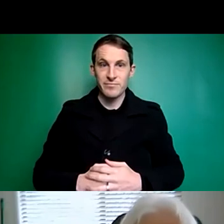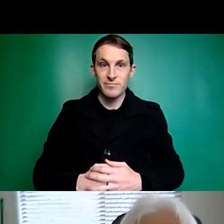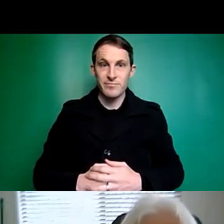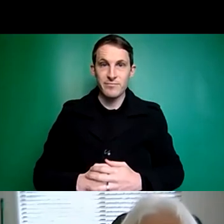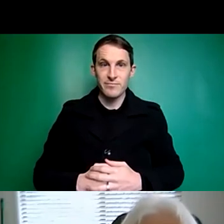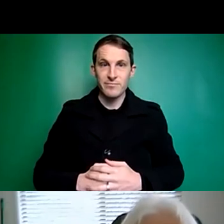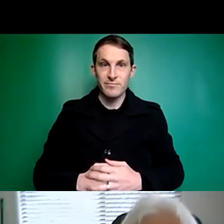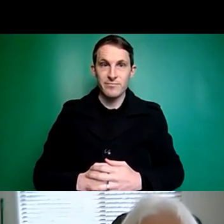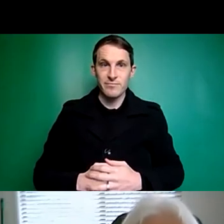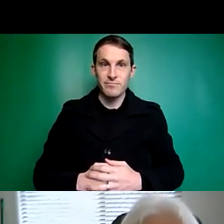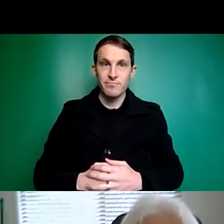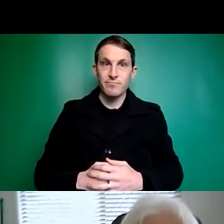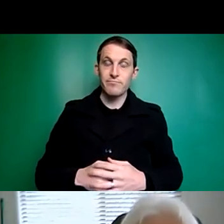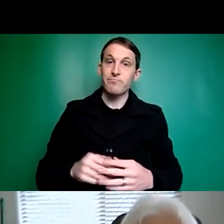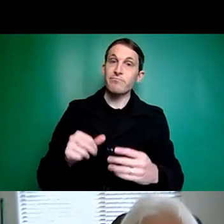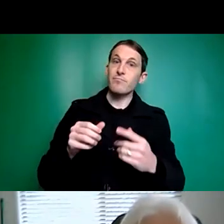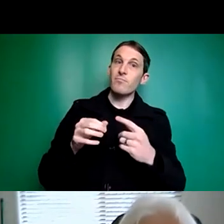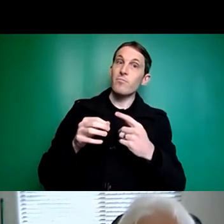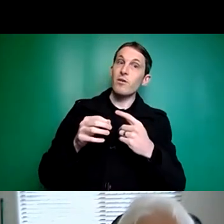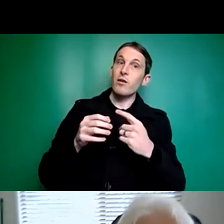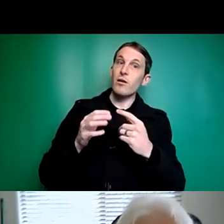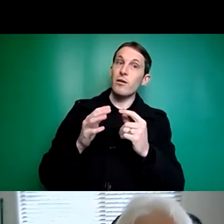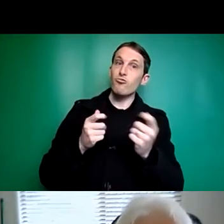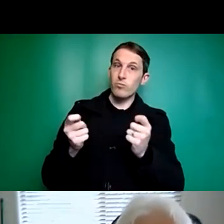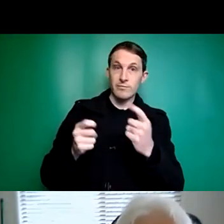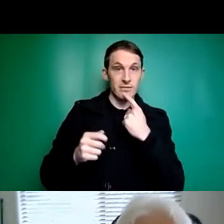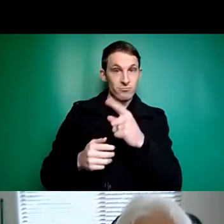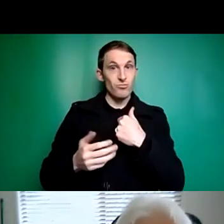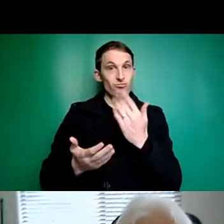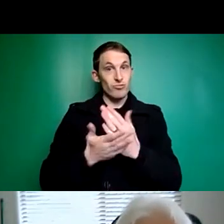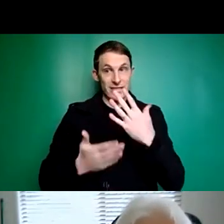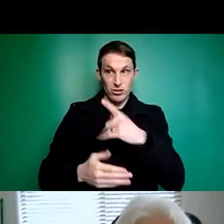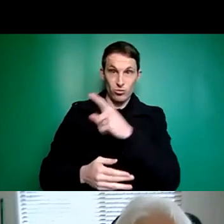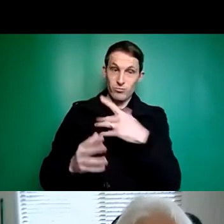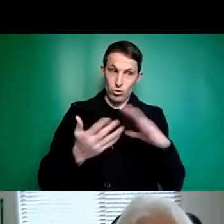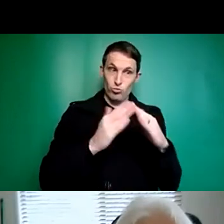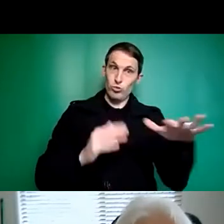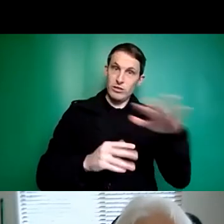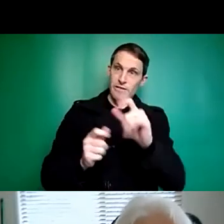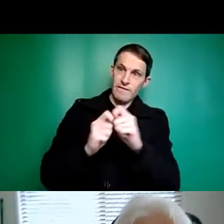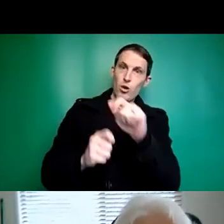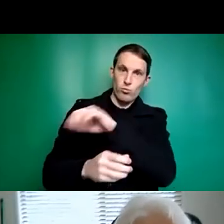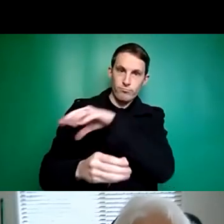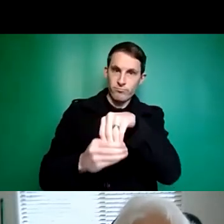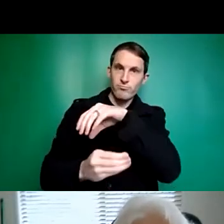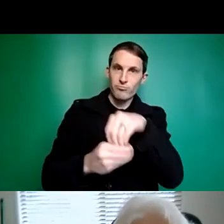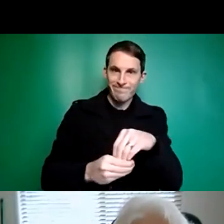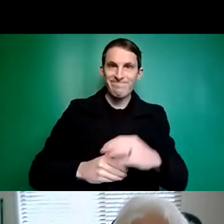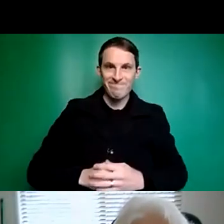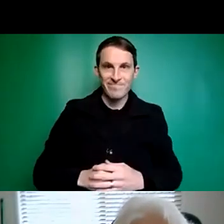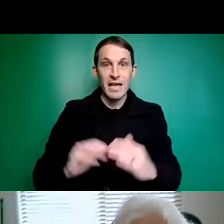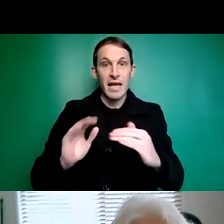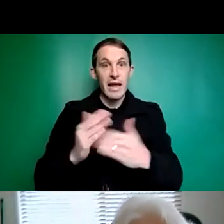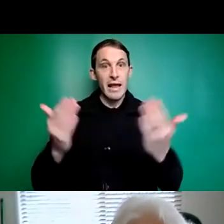And we really need as well because of course the community values your contribution. Valerie, thank you. Let me come to you,